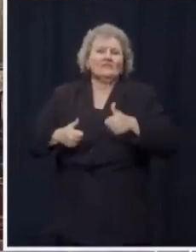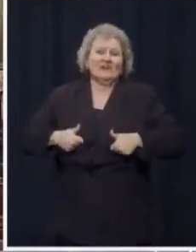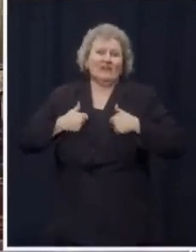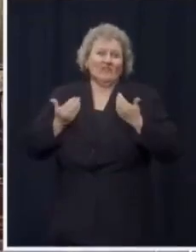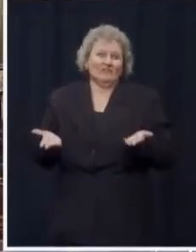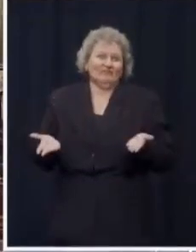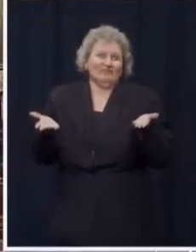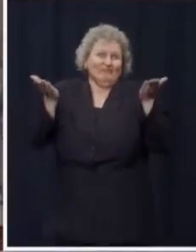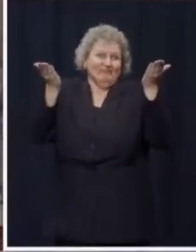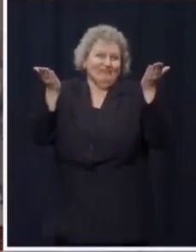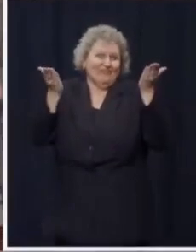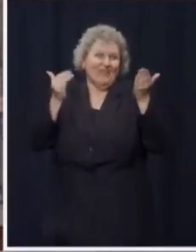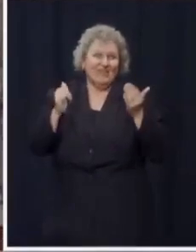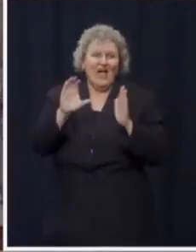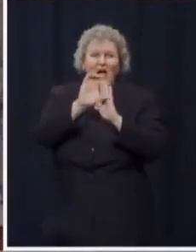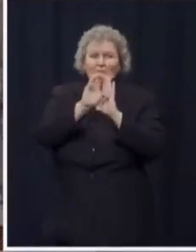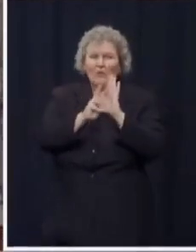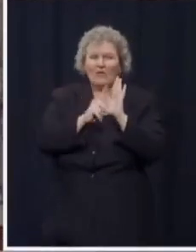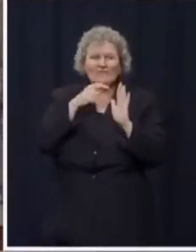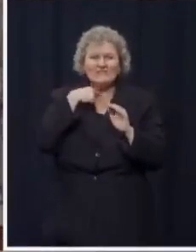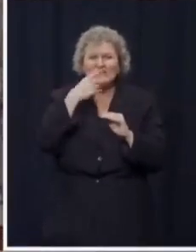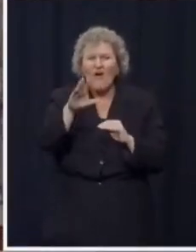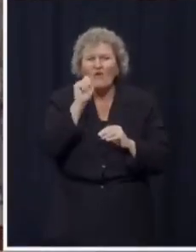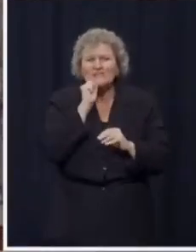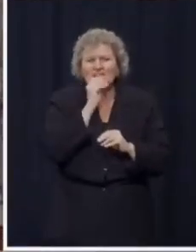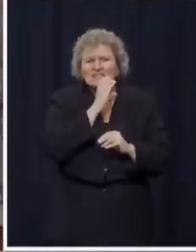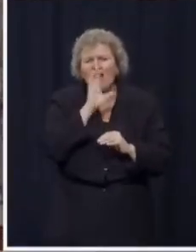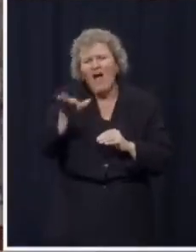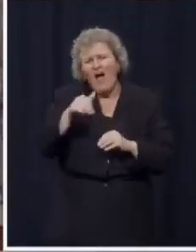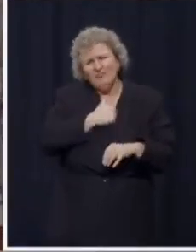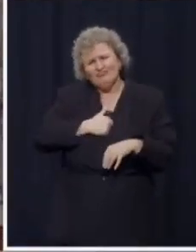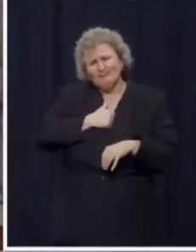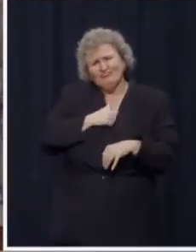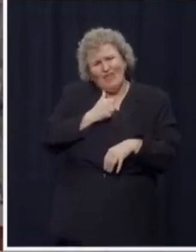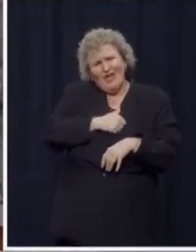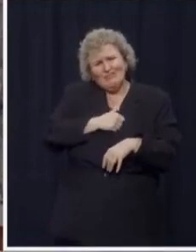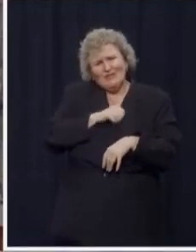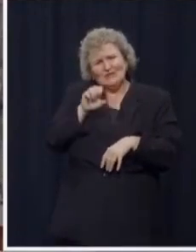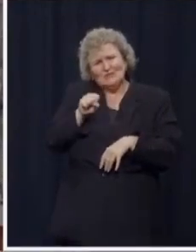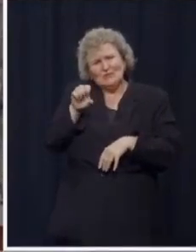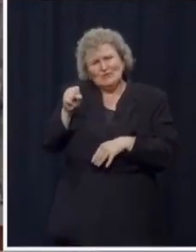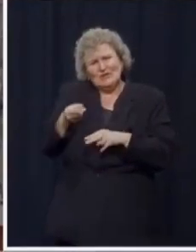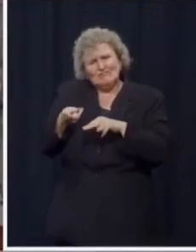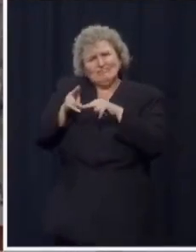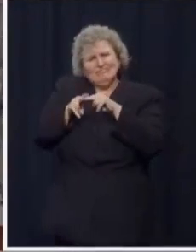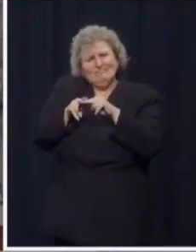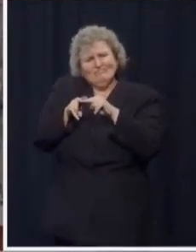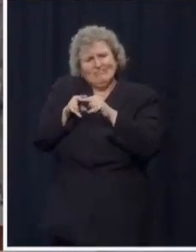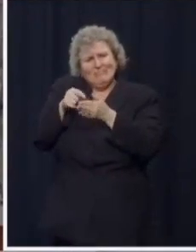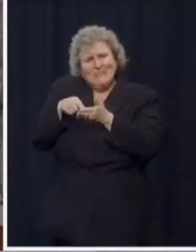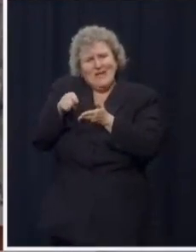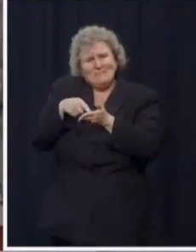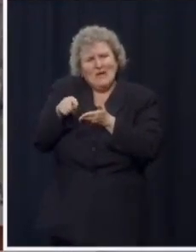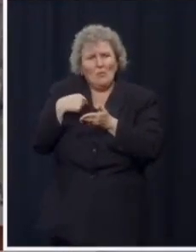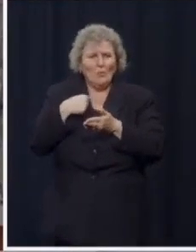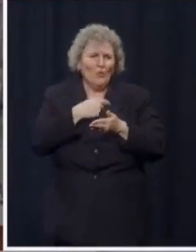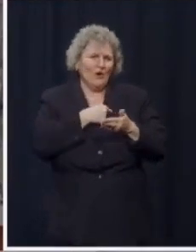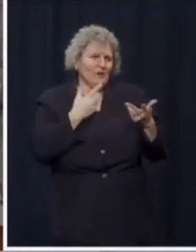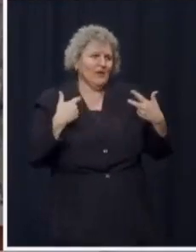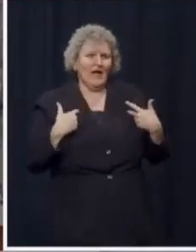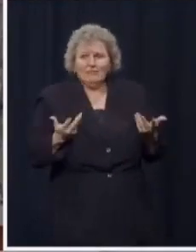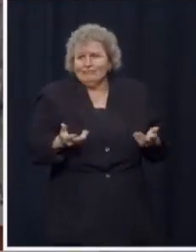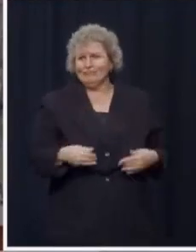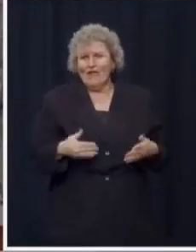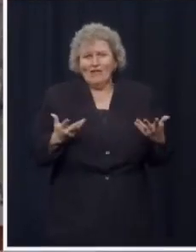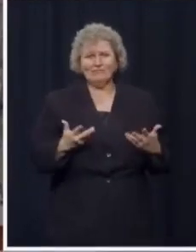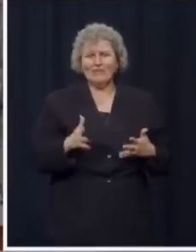has to tell another senior, hey, sorry, you're out of luck because your Social Security payment went up, but we didn't act. Under my plan,